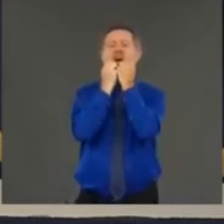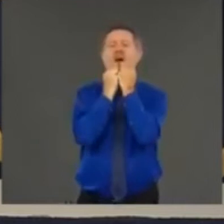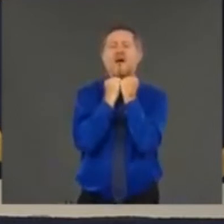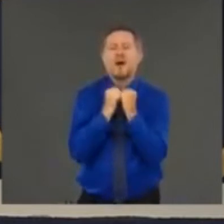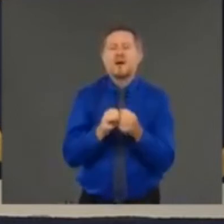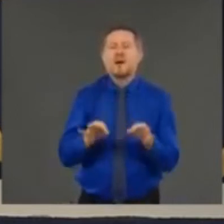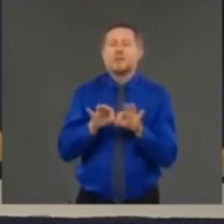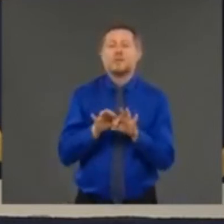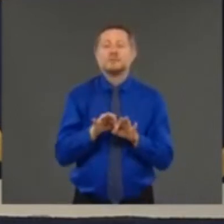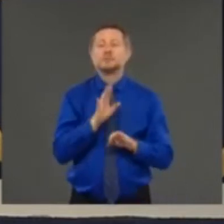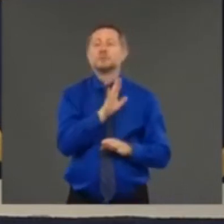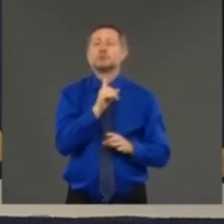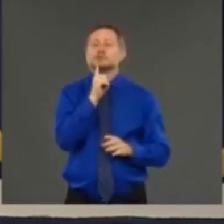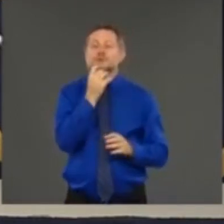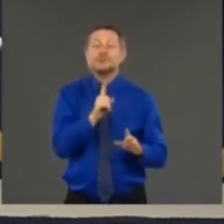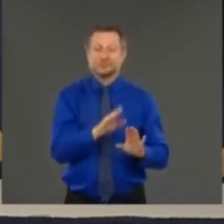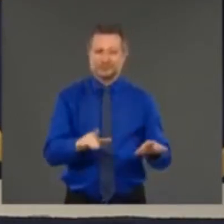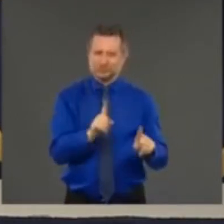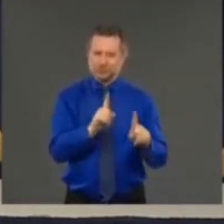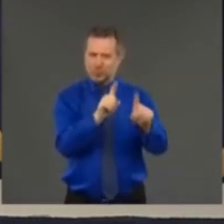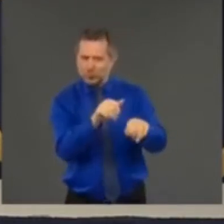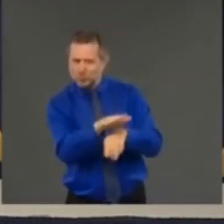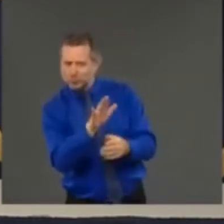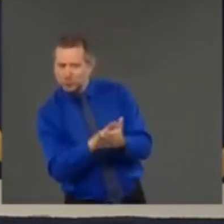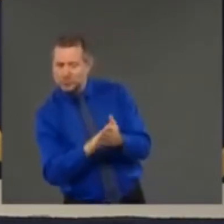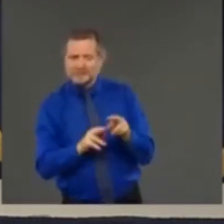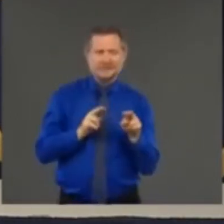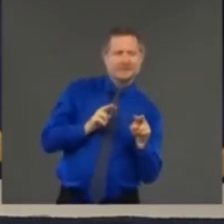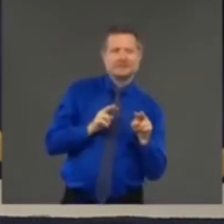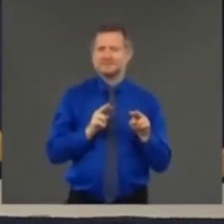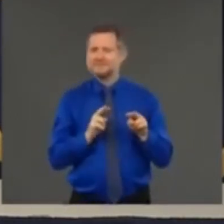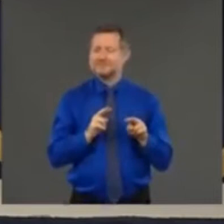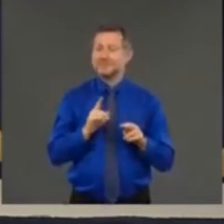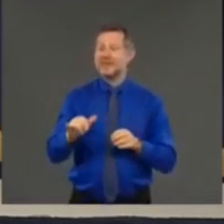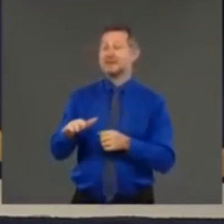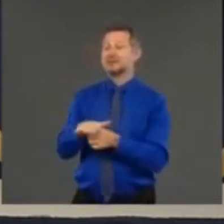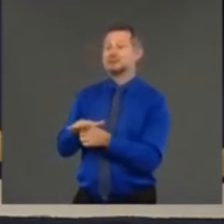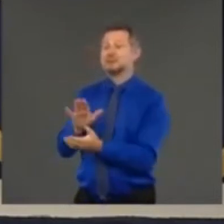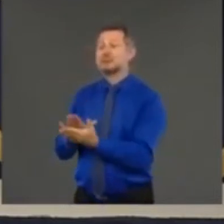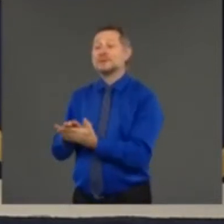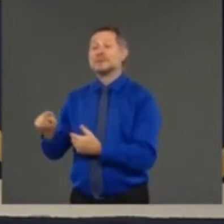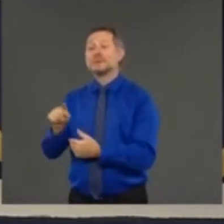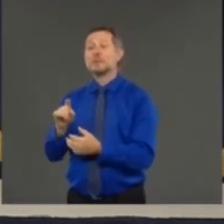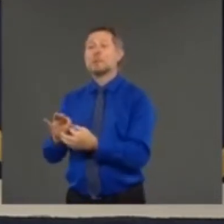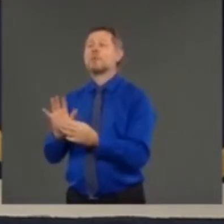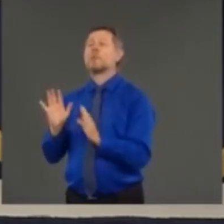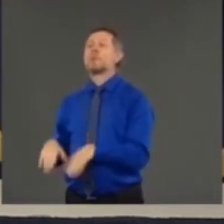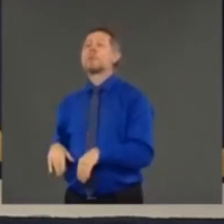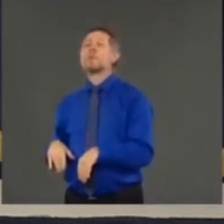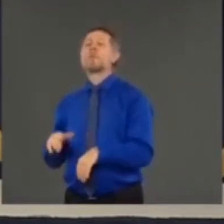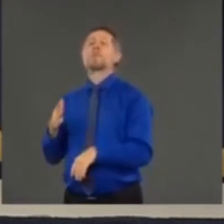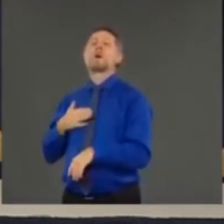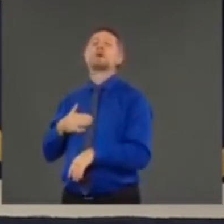the school that their kid is going to that's very nice infection rate is good in my region that's nice